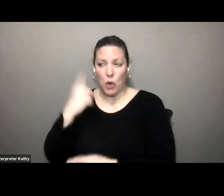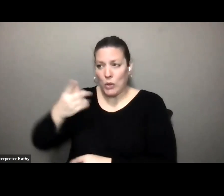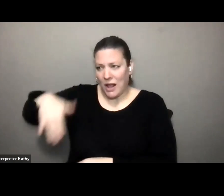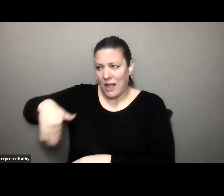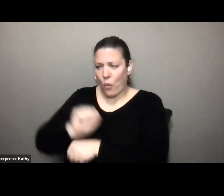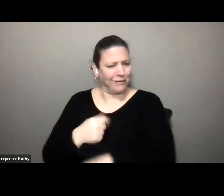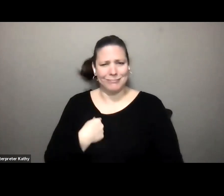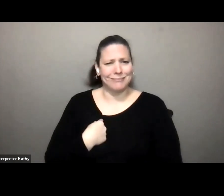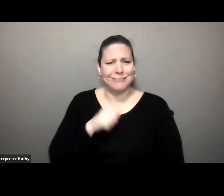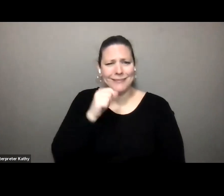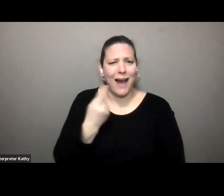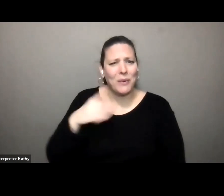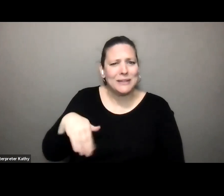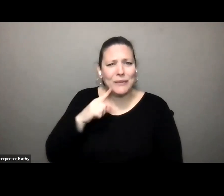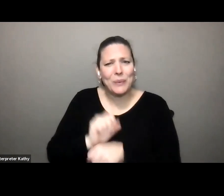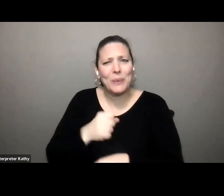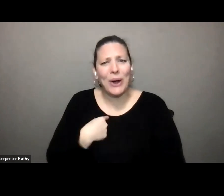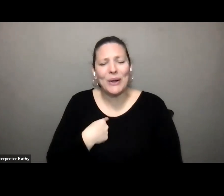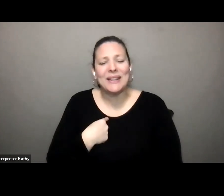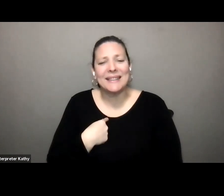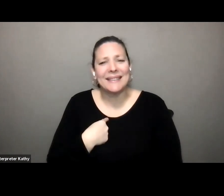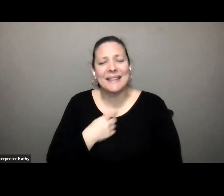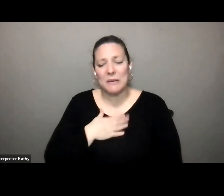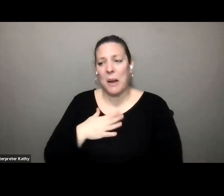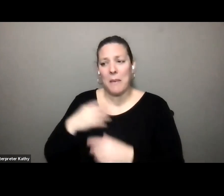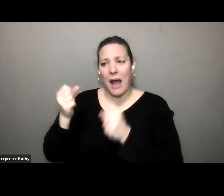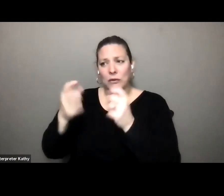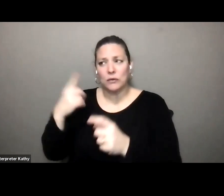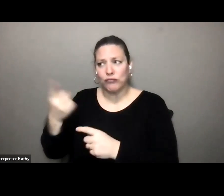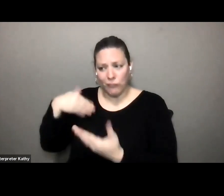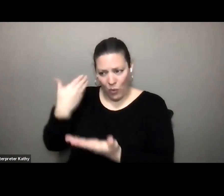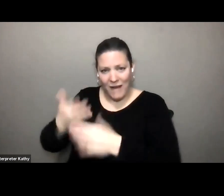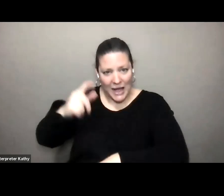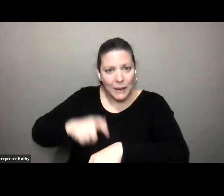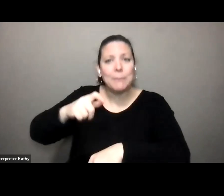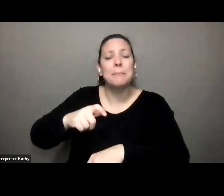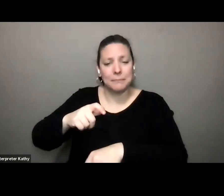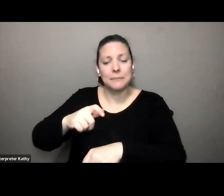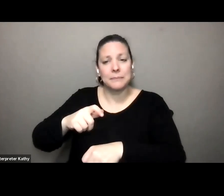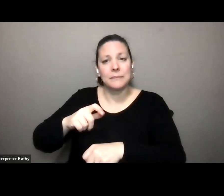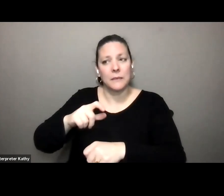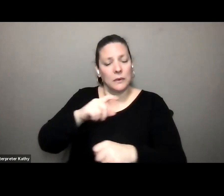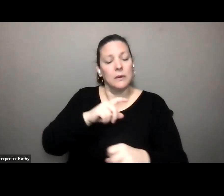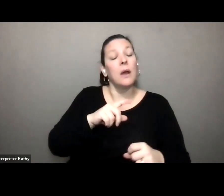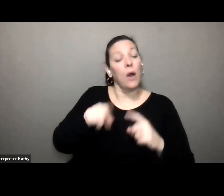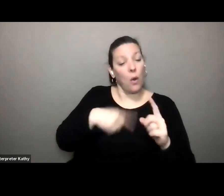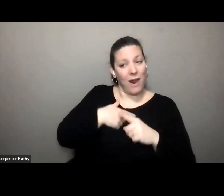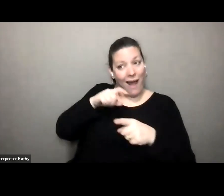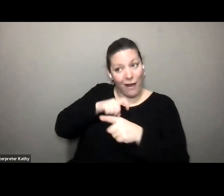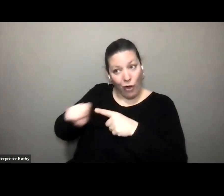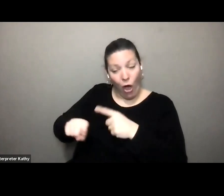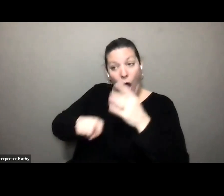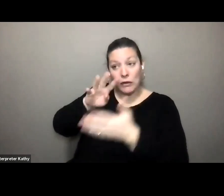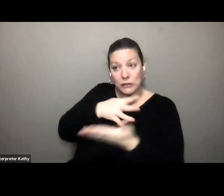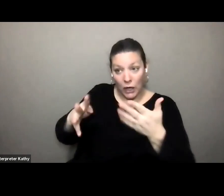work um my my drivers come on time when i call and schedule i am just treated very